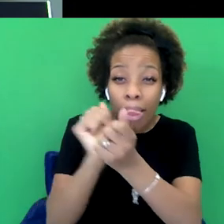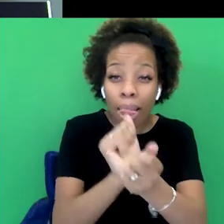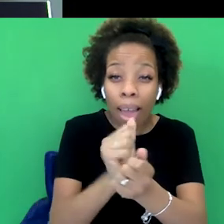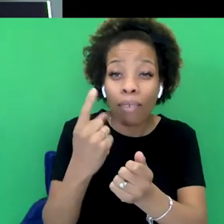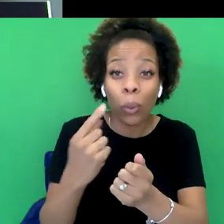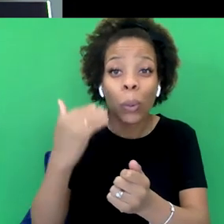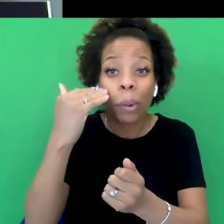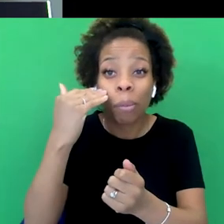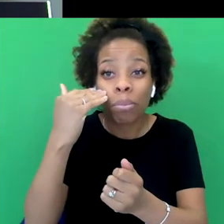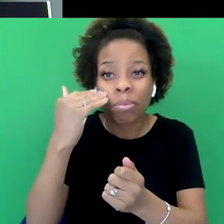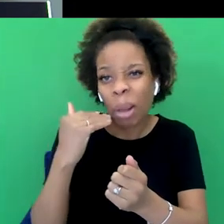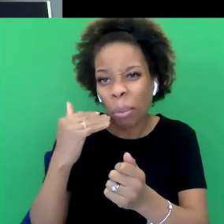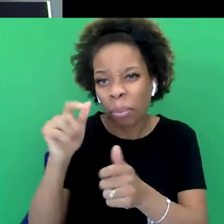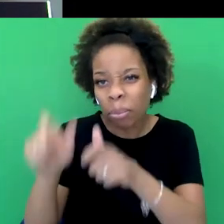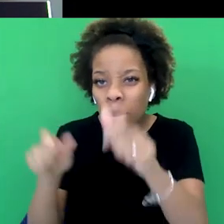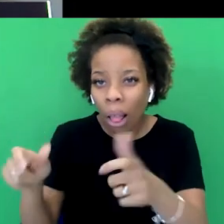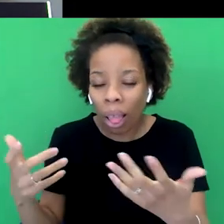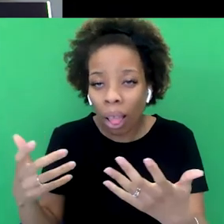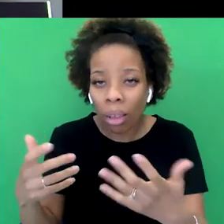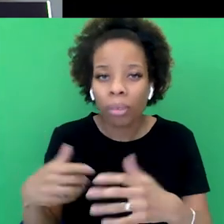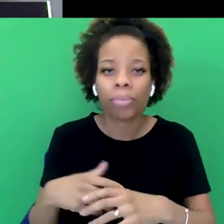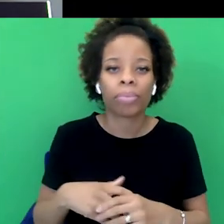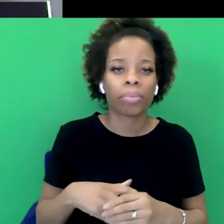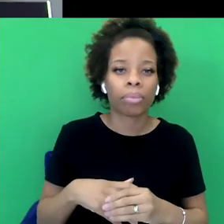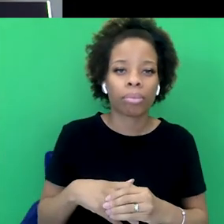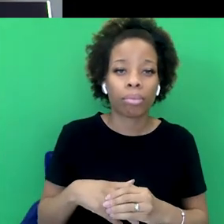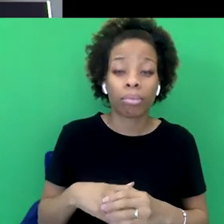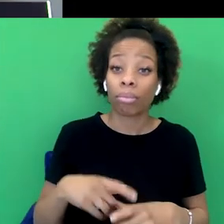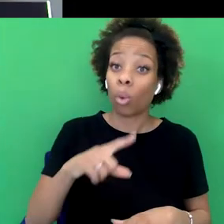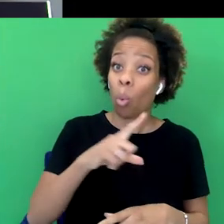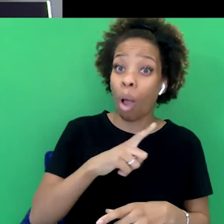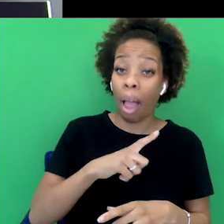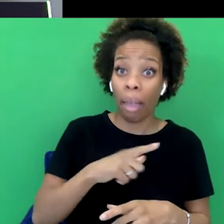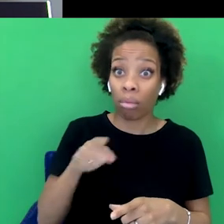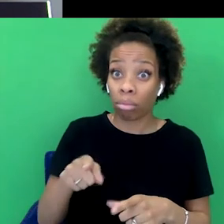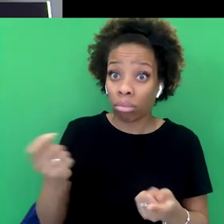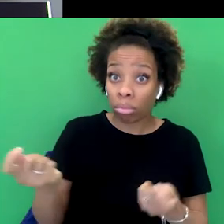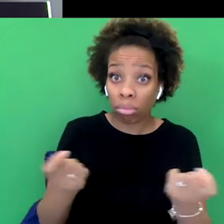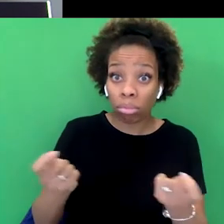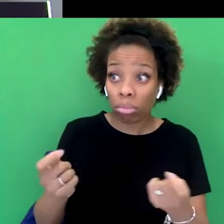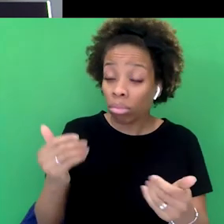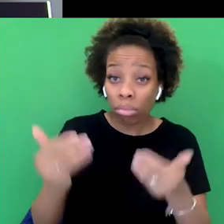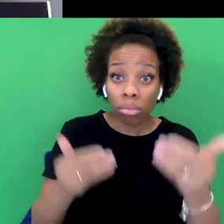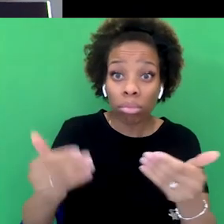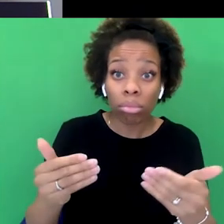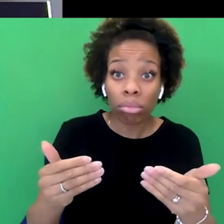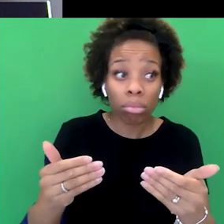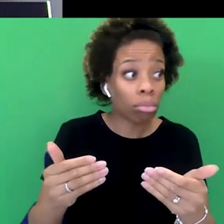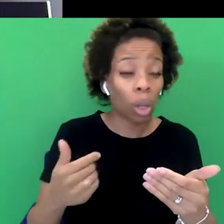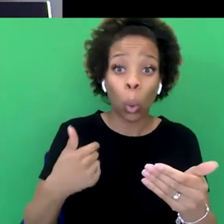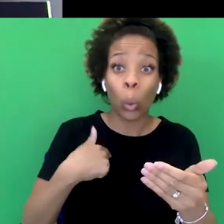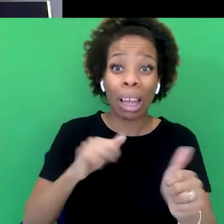racism is because we have had the institution of empire. And the reason we're in denial about institutional racism